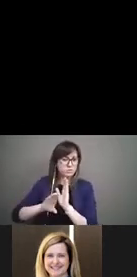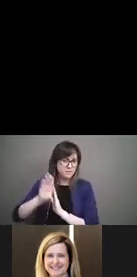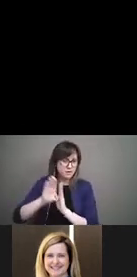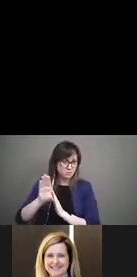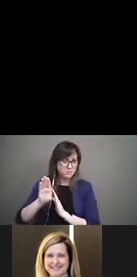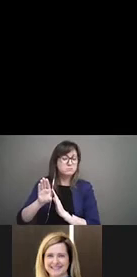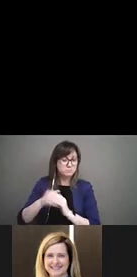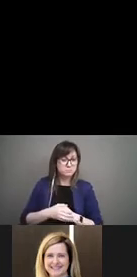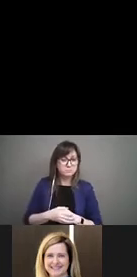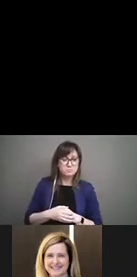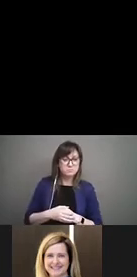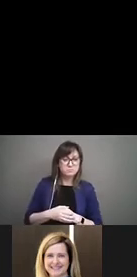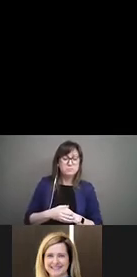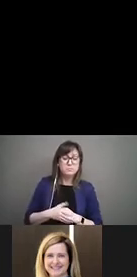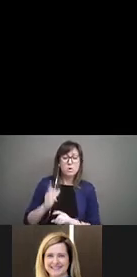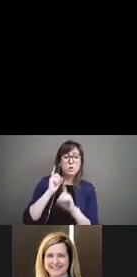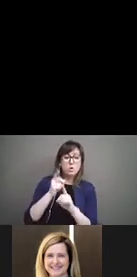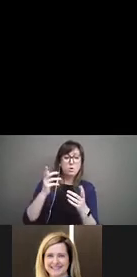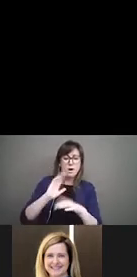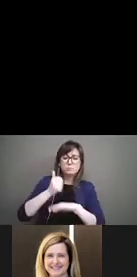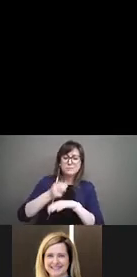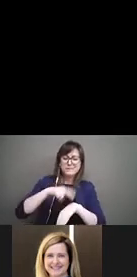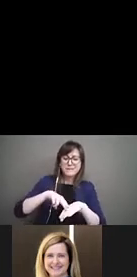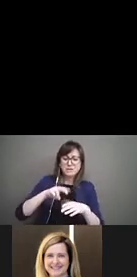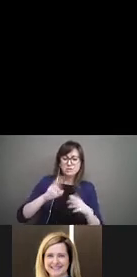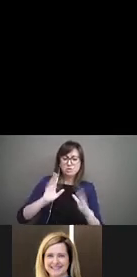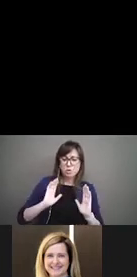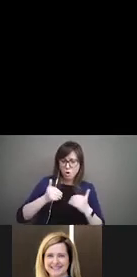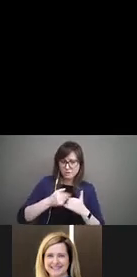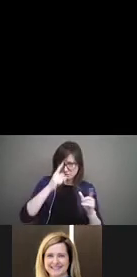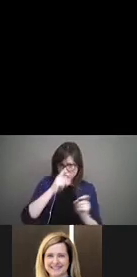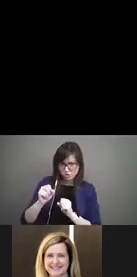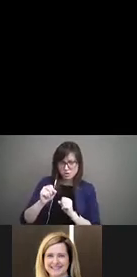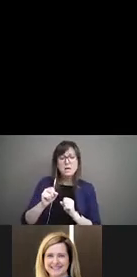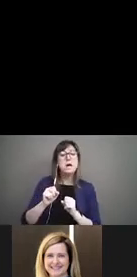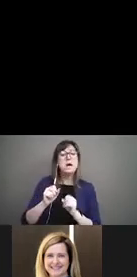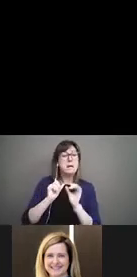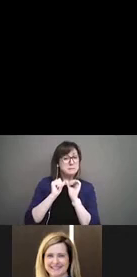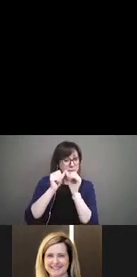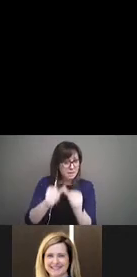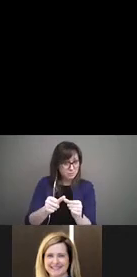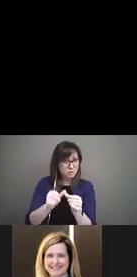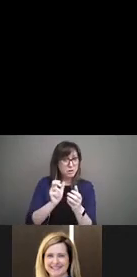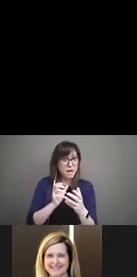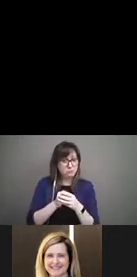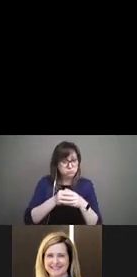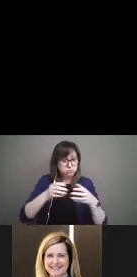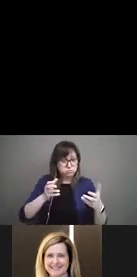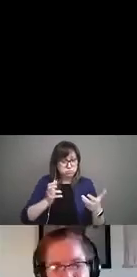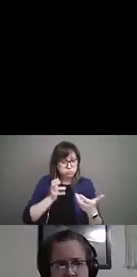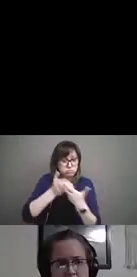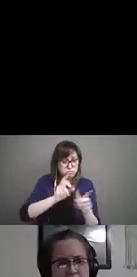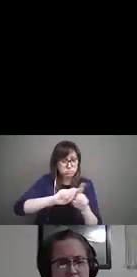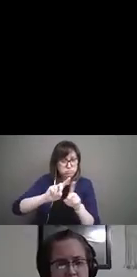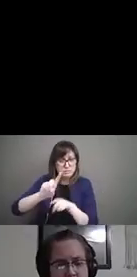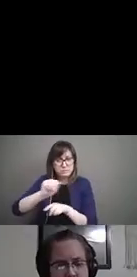Working towards a national autism strategy that is sustainable and scalable to other disabilities is paramount. There are components